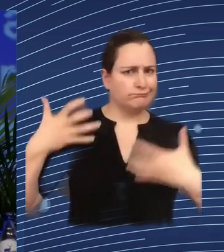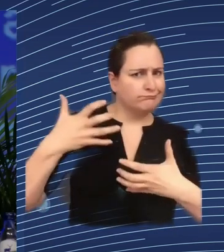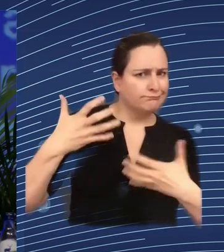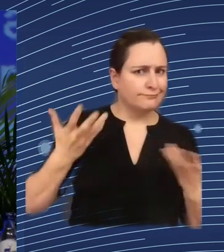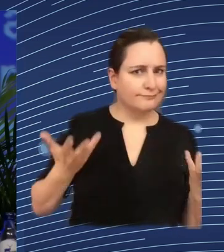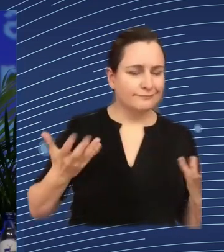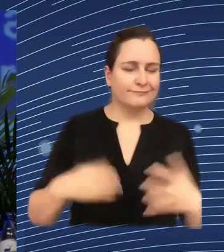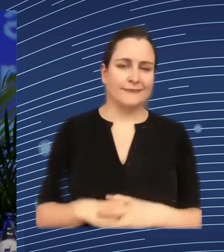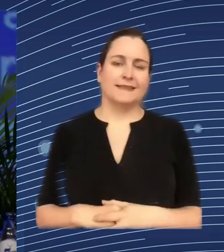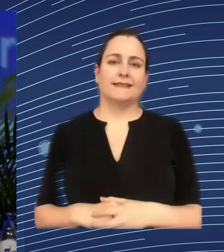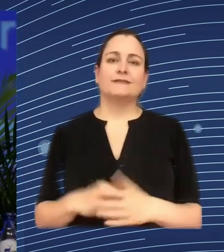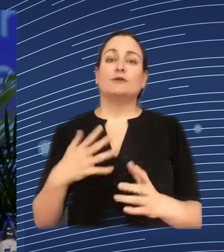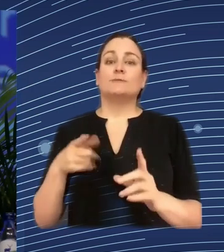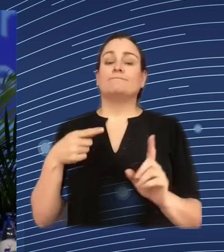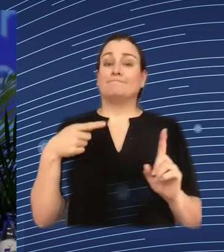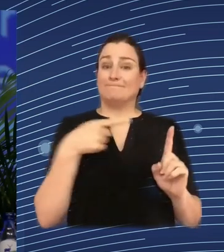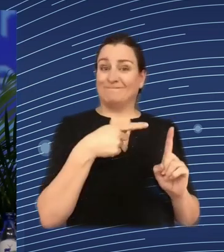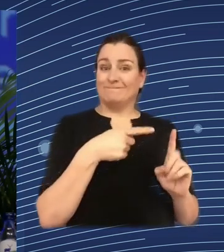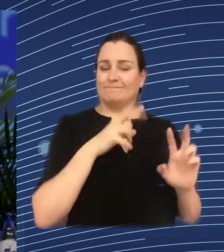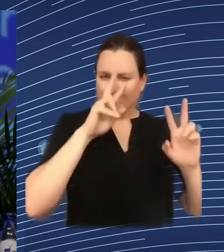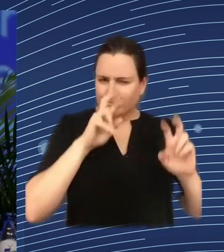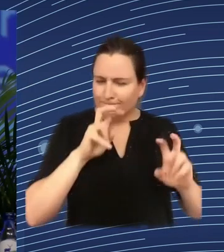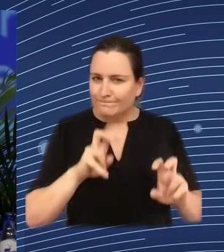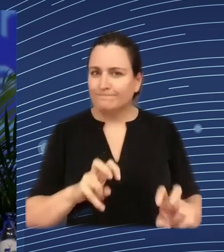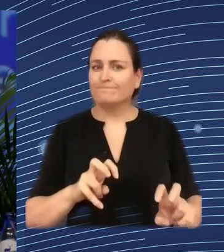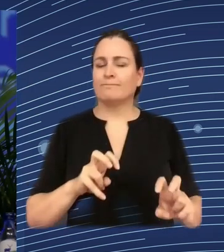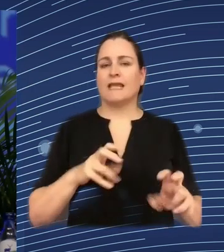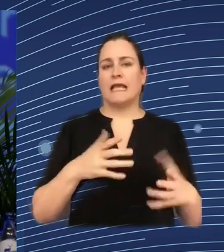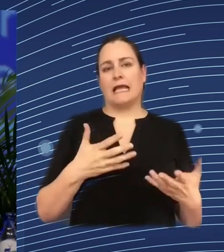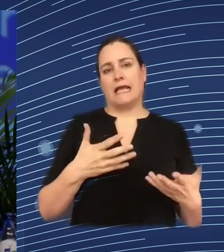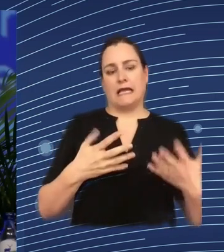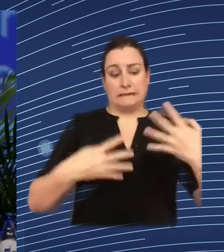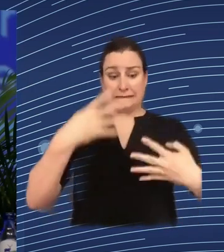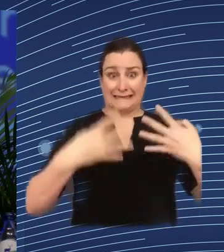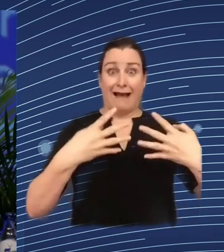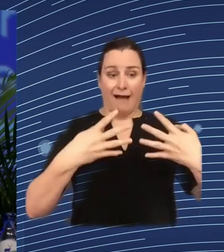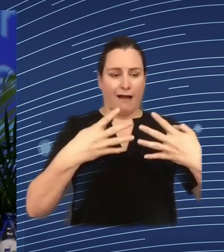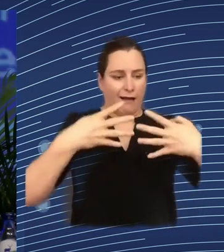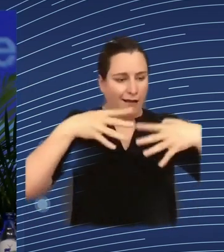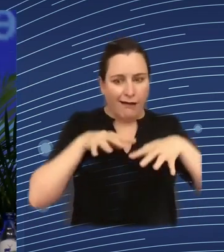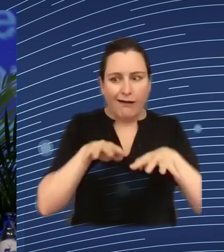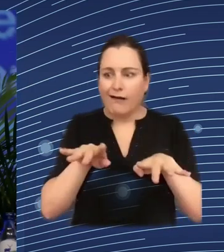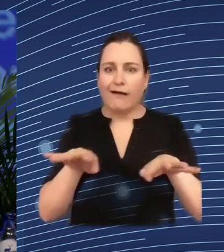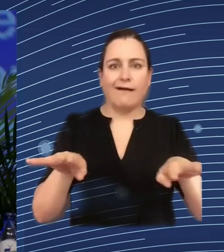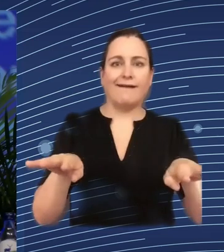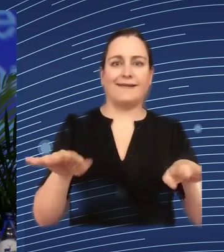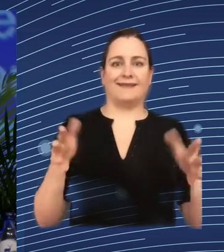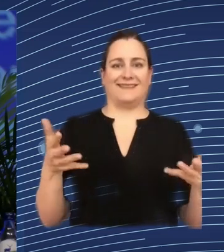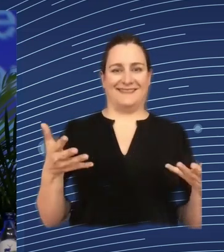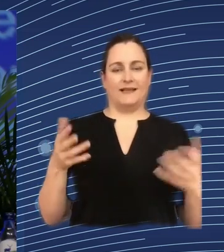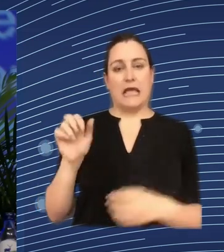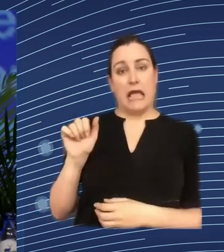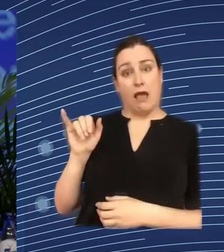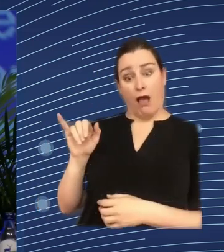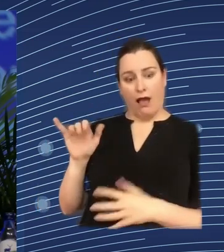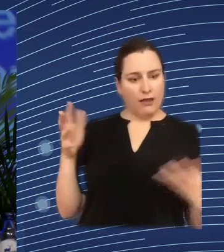the opportunities regarding data use AI and so on and in which sectors are